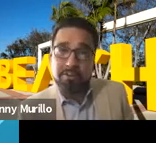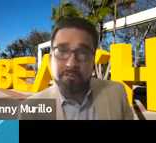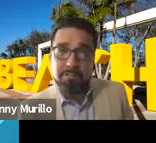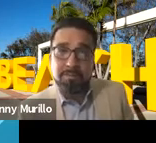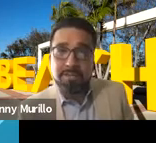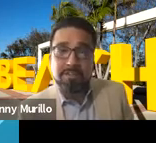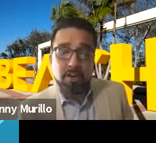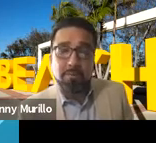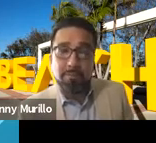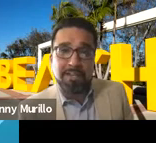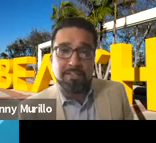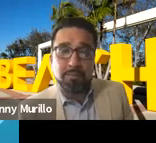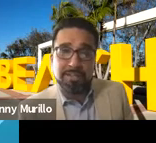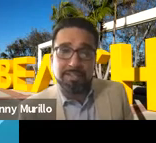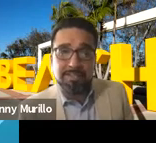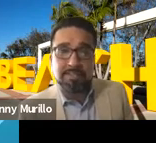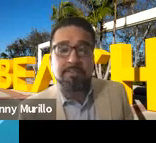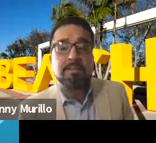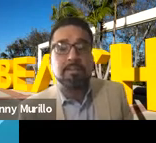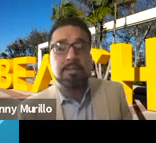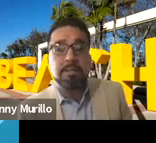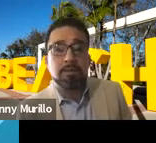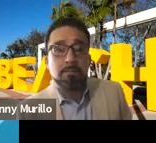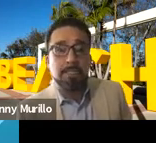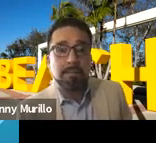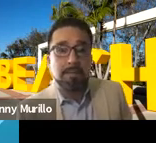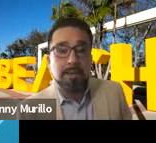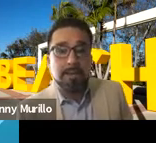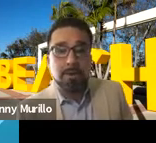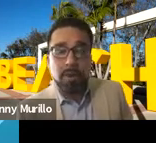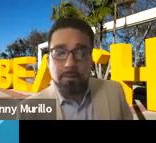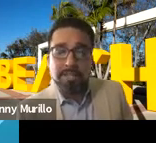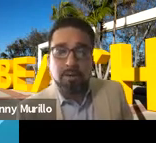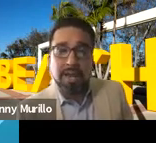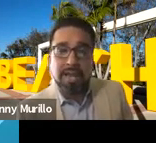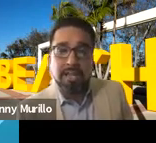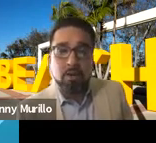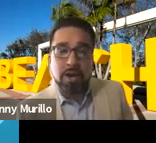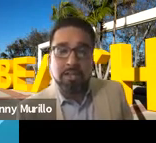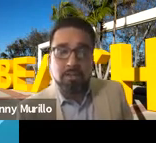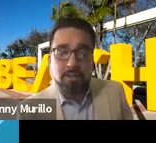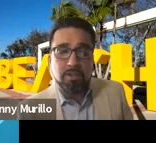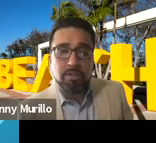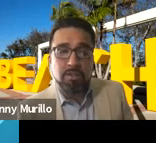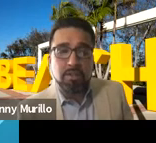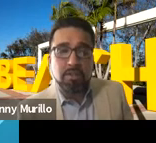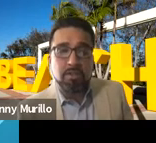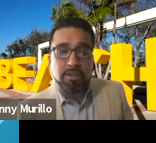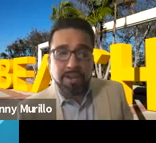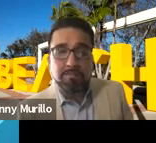solitary confinement because in general population, it was non-existent. But while I was there, I took